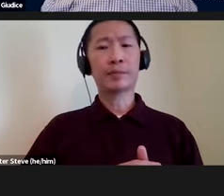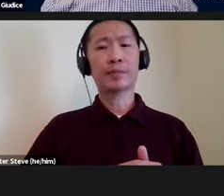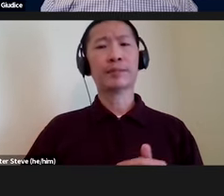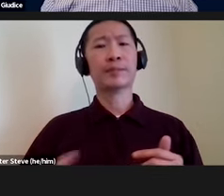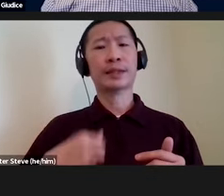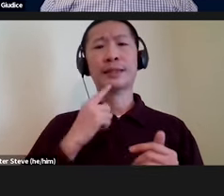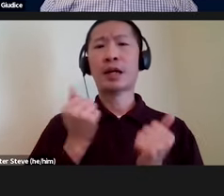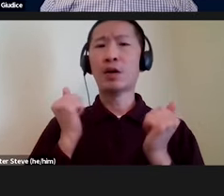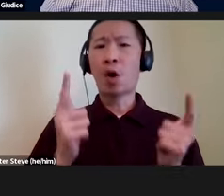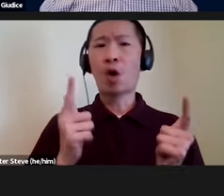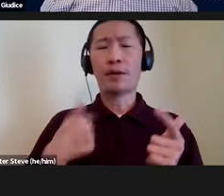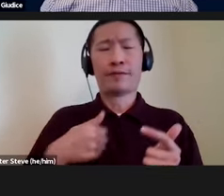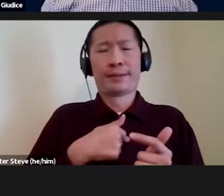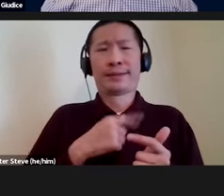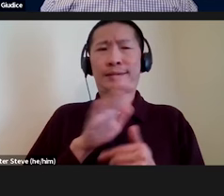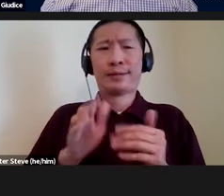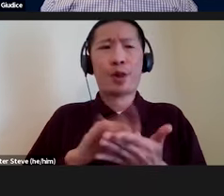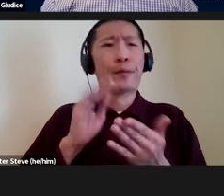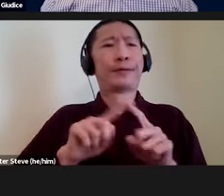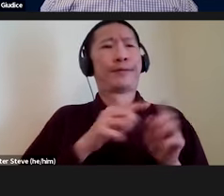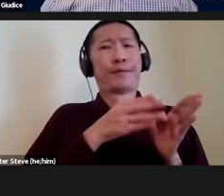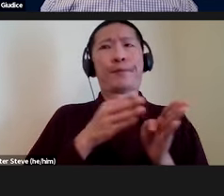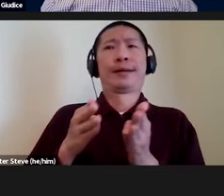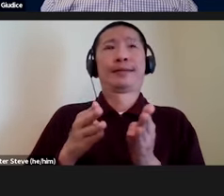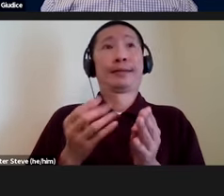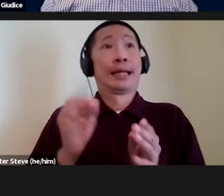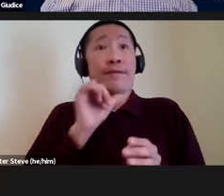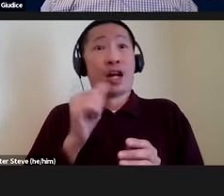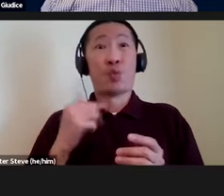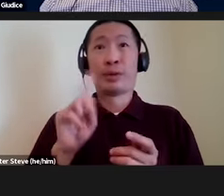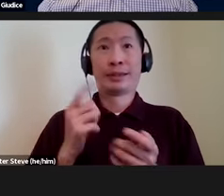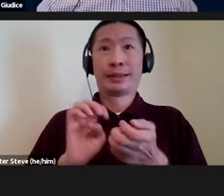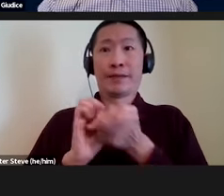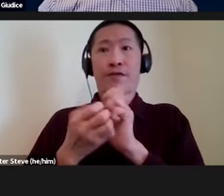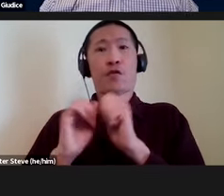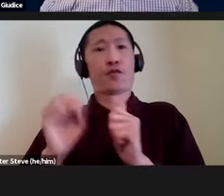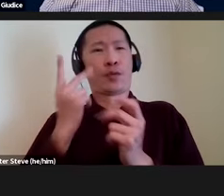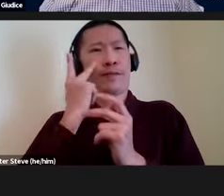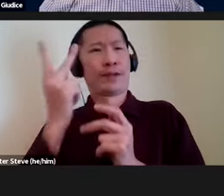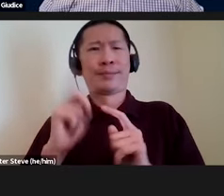all multimodal learners. You know, otherwise we would have evolved with just vision. And that's not the case.